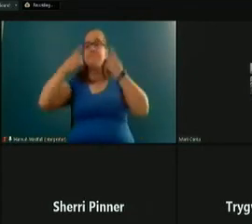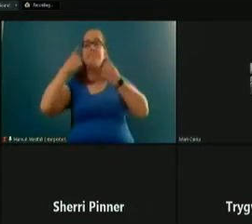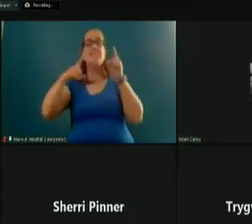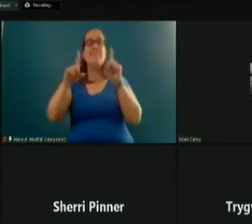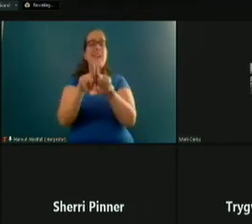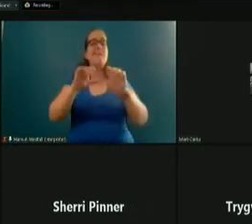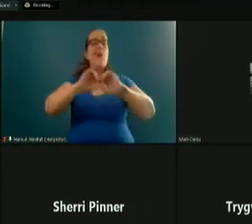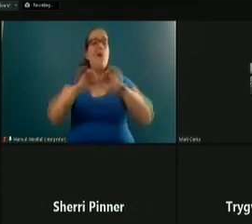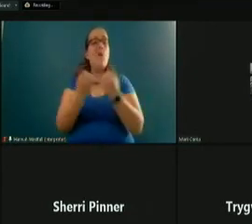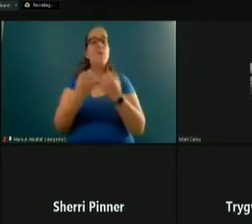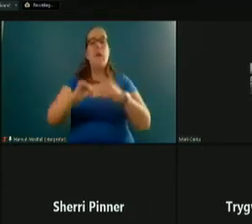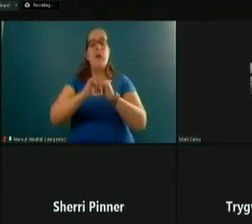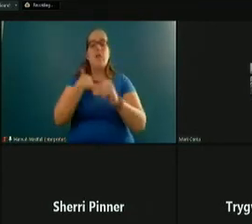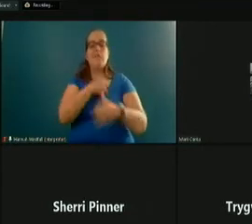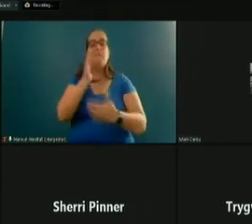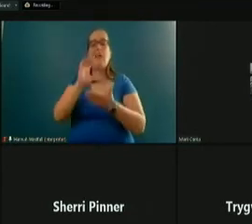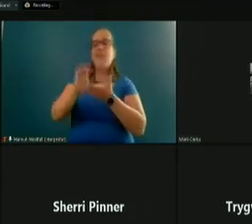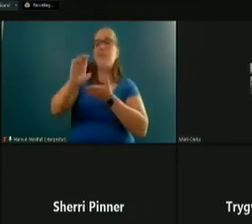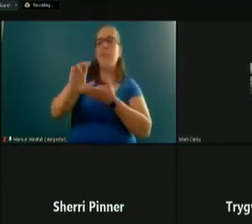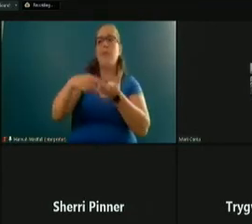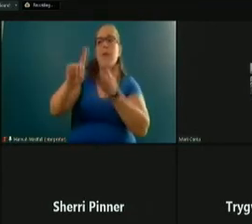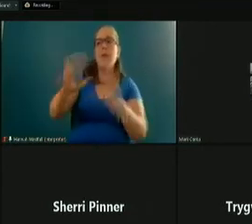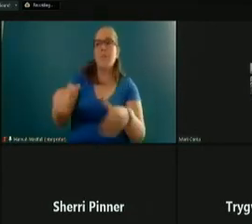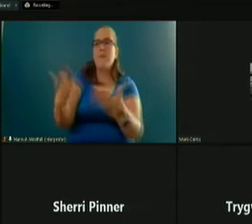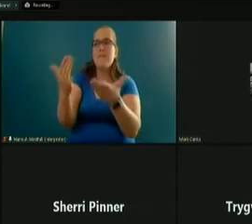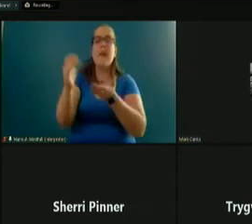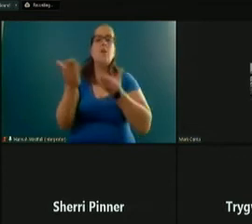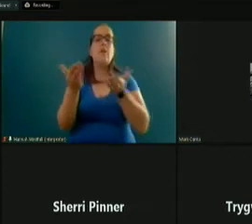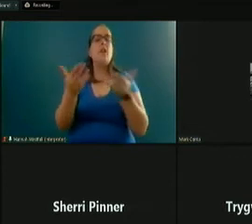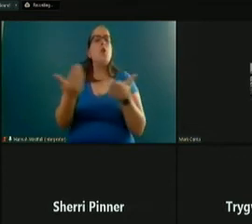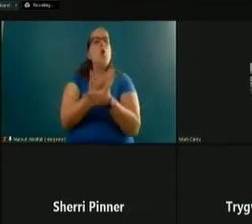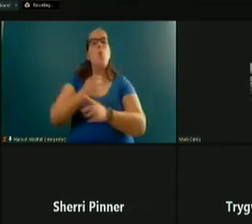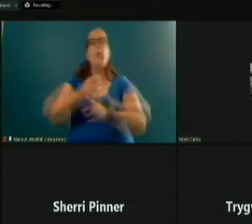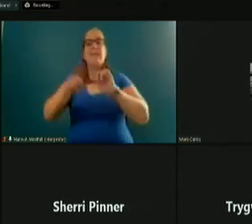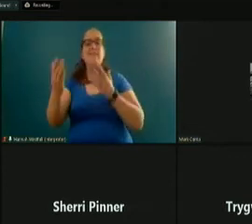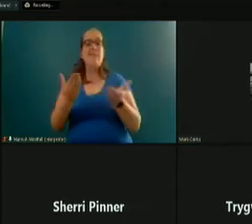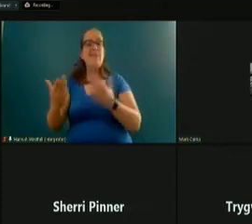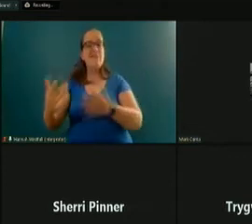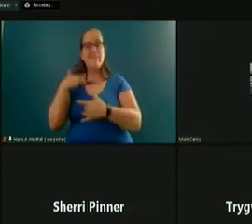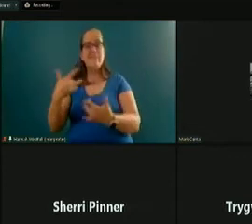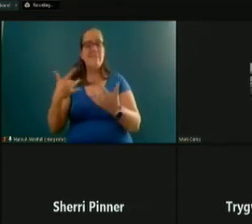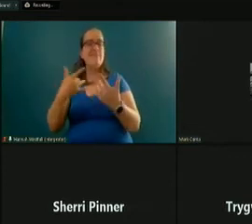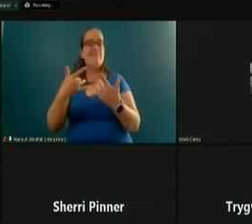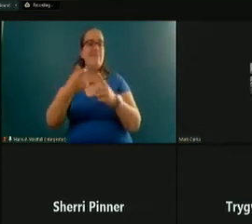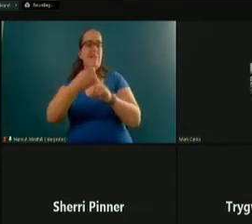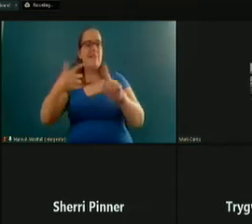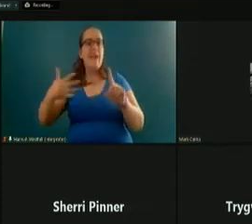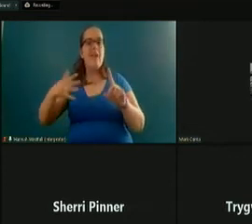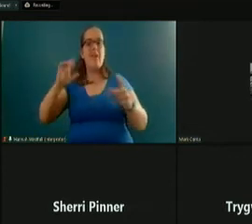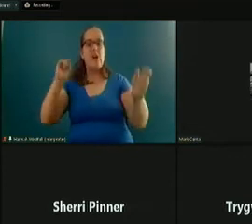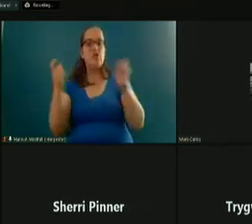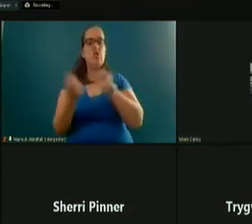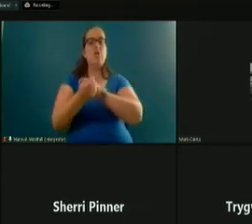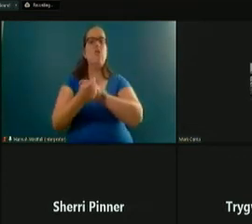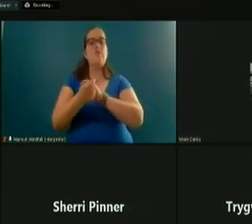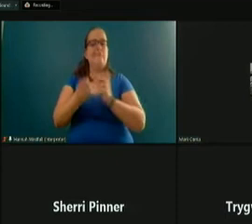organization and how we're going to fund and how we're going to provide those services. New and different services likely to our expanding and changing population on